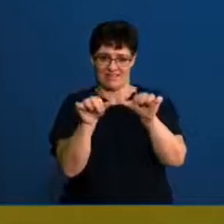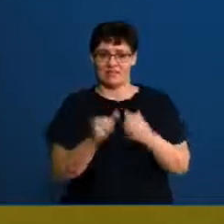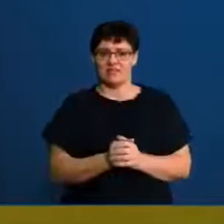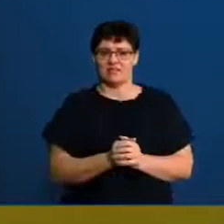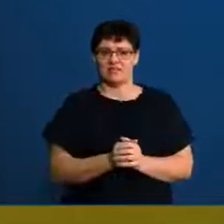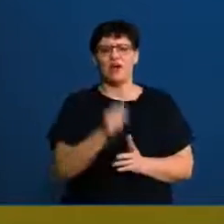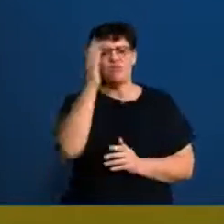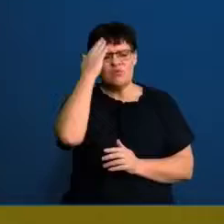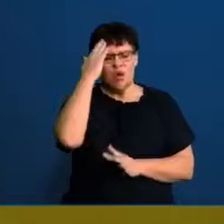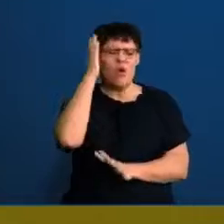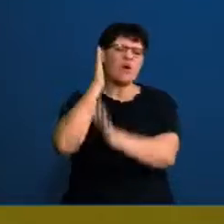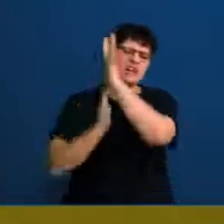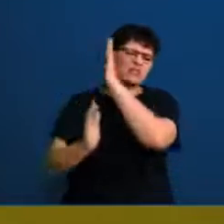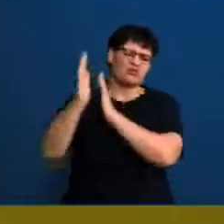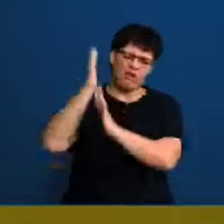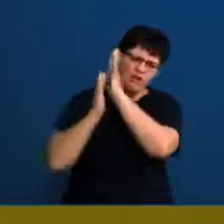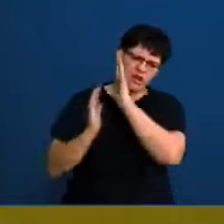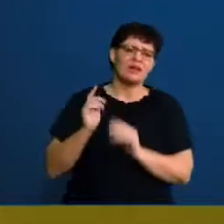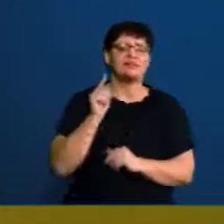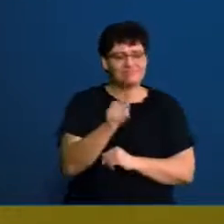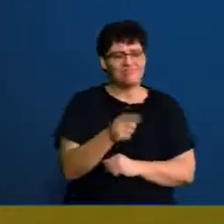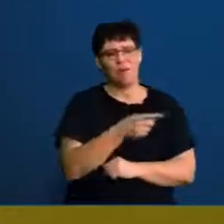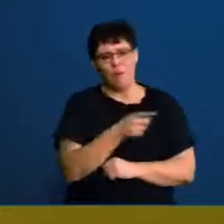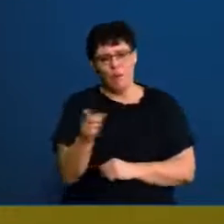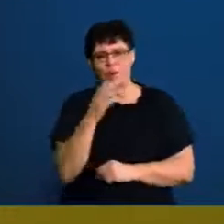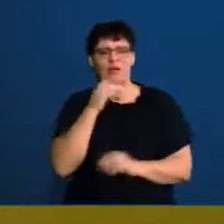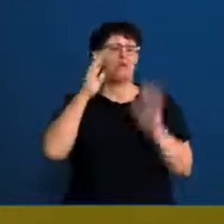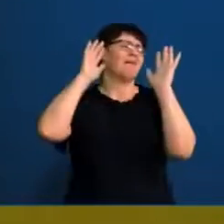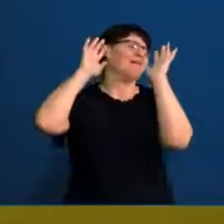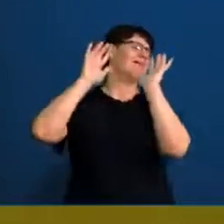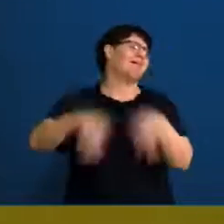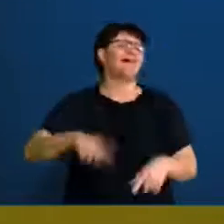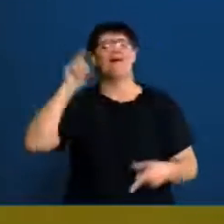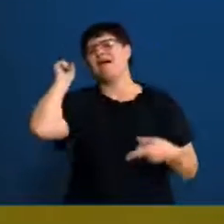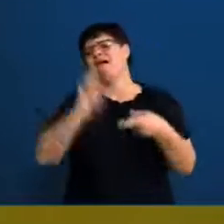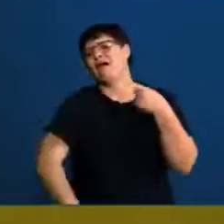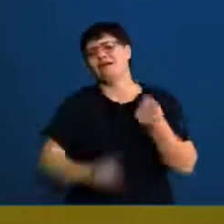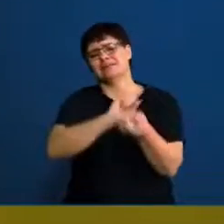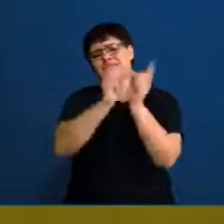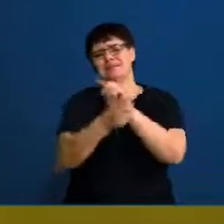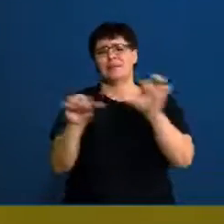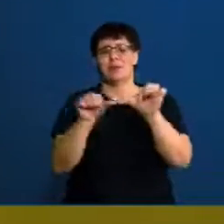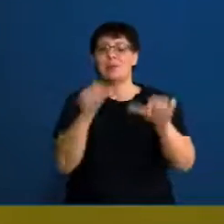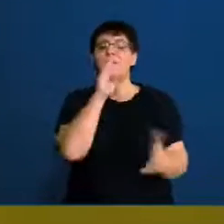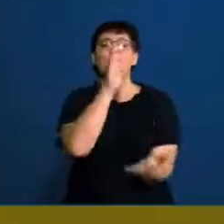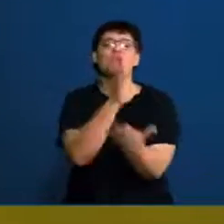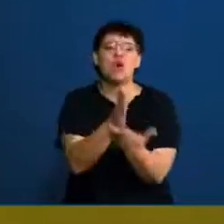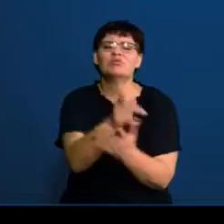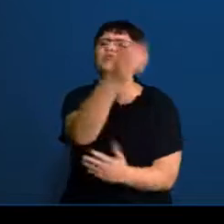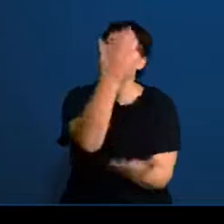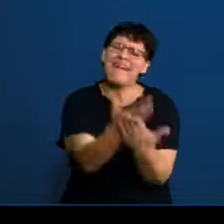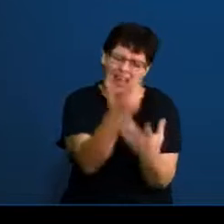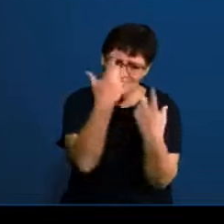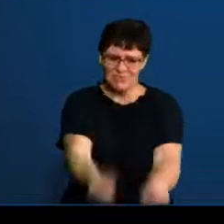historically this is the kind of question that everybody goes, oh no, I can't do this, but I promise you you can.